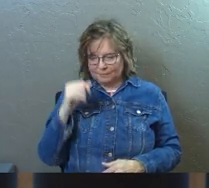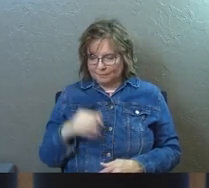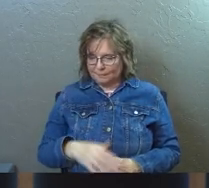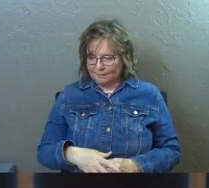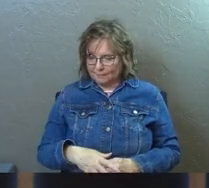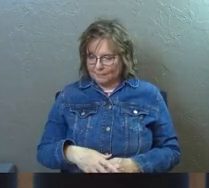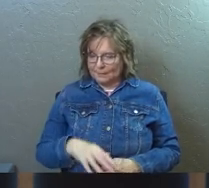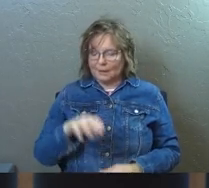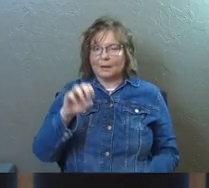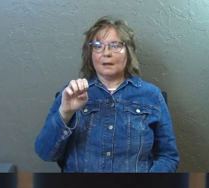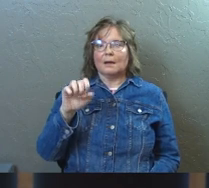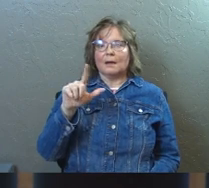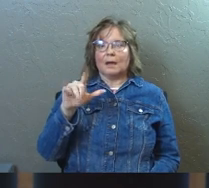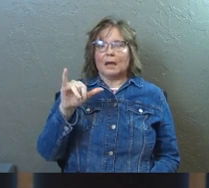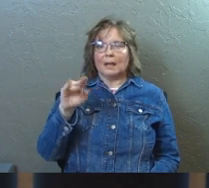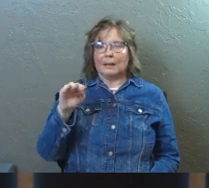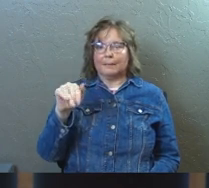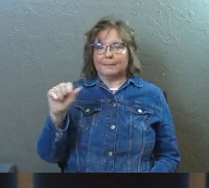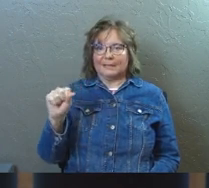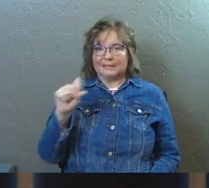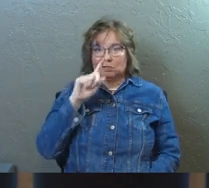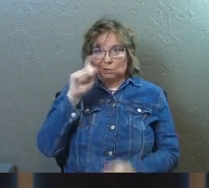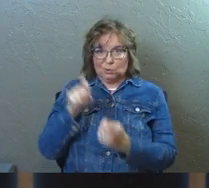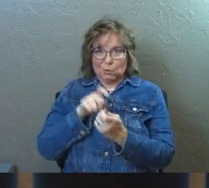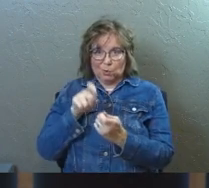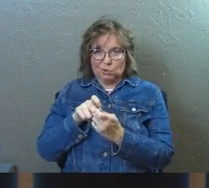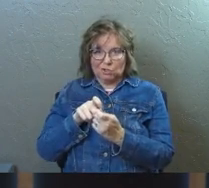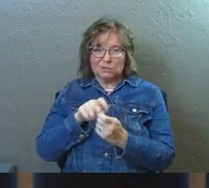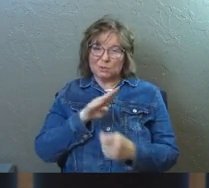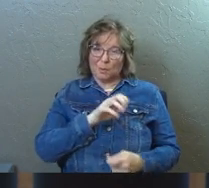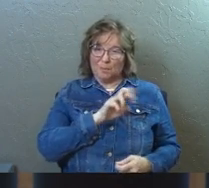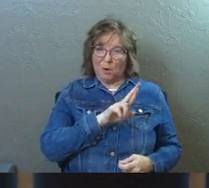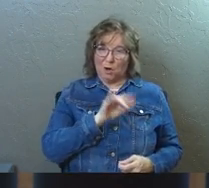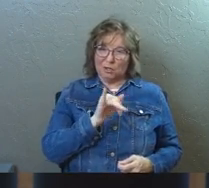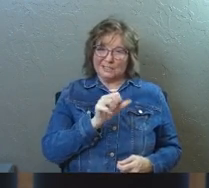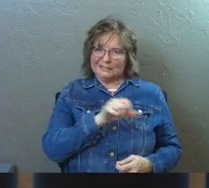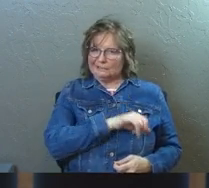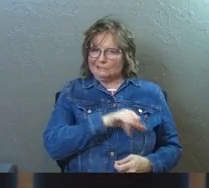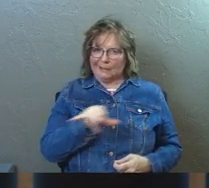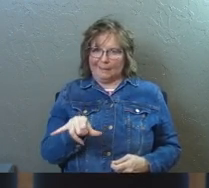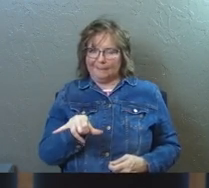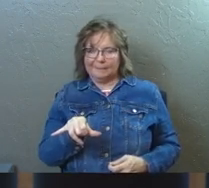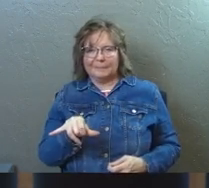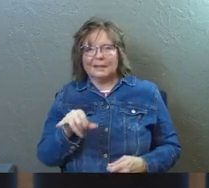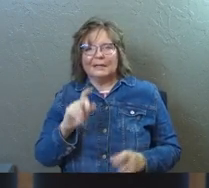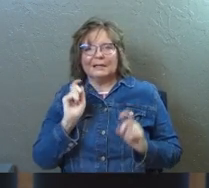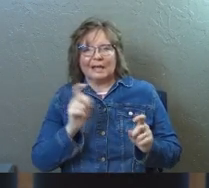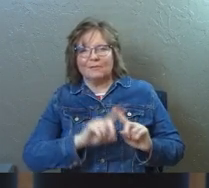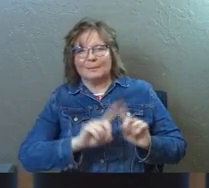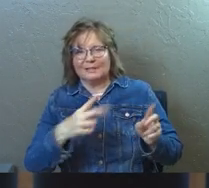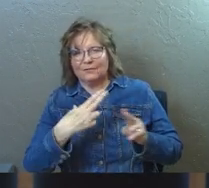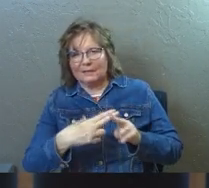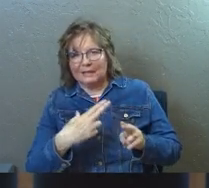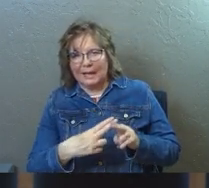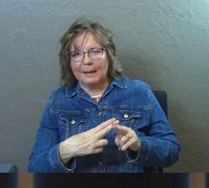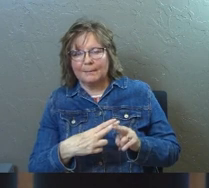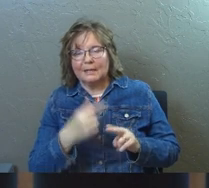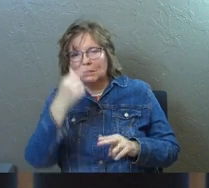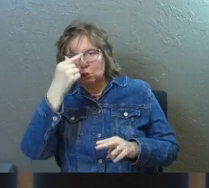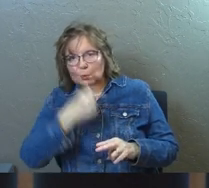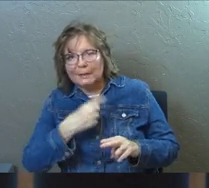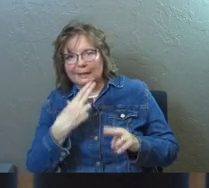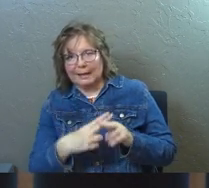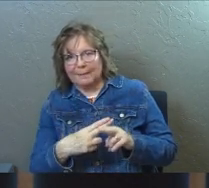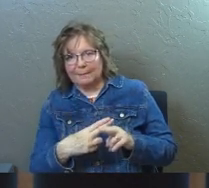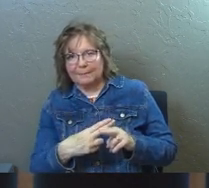sorcerer, as his name means in Greek. So we're back to bar Jesus again, and Dr. Luke just gave him a different name, gave us his Greek